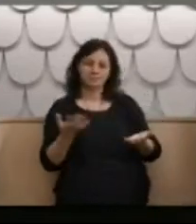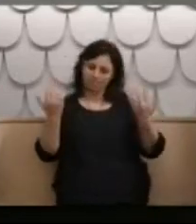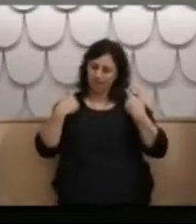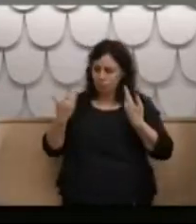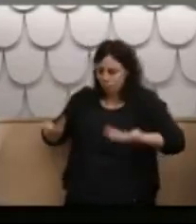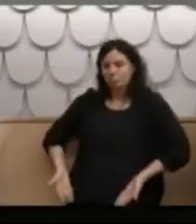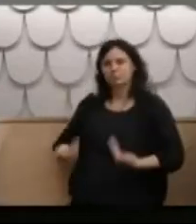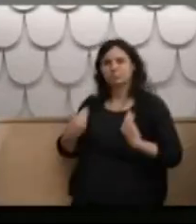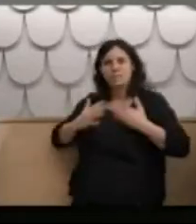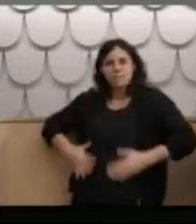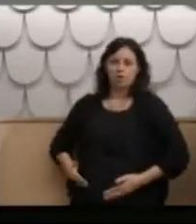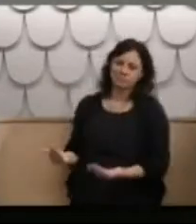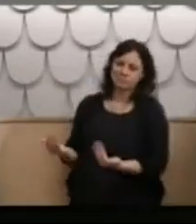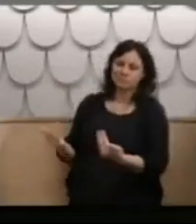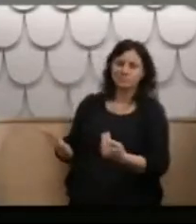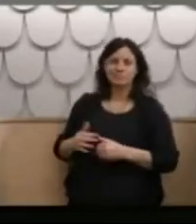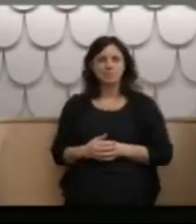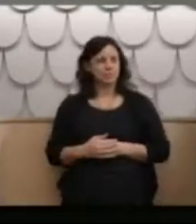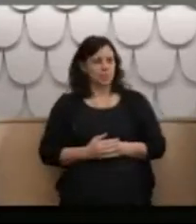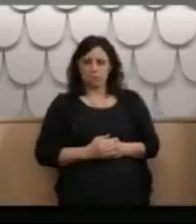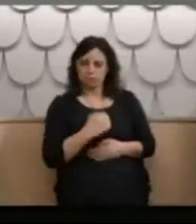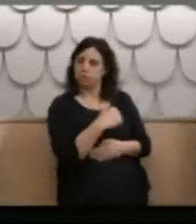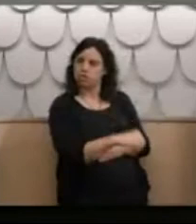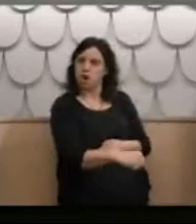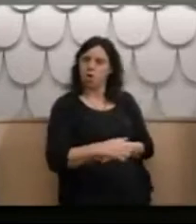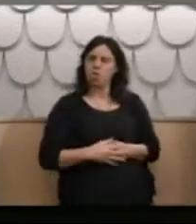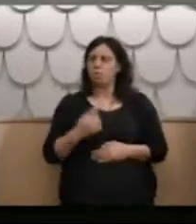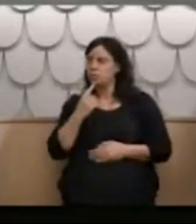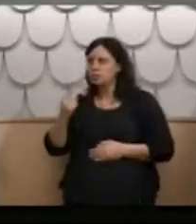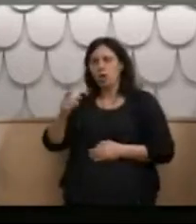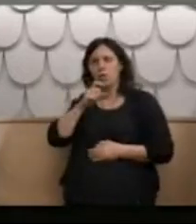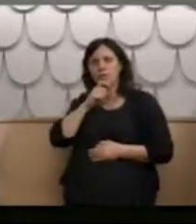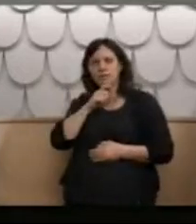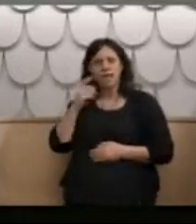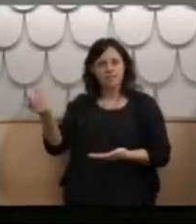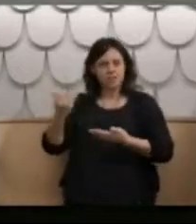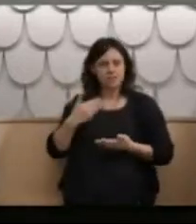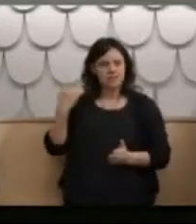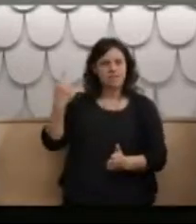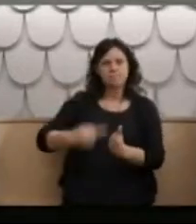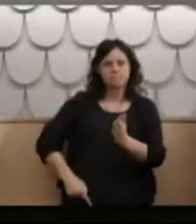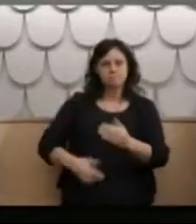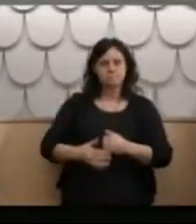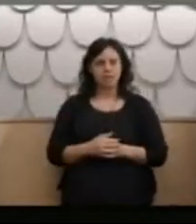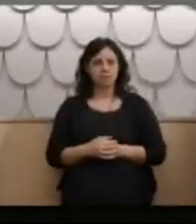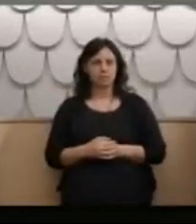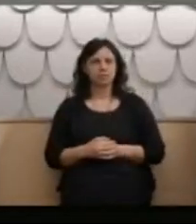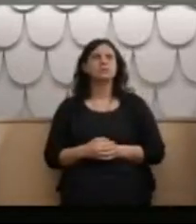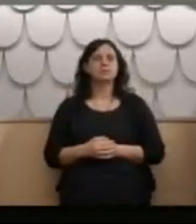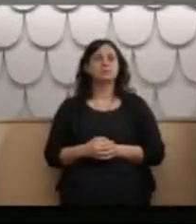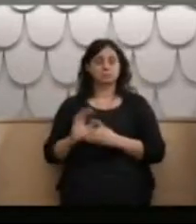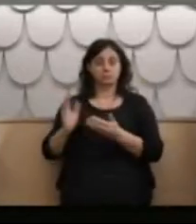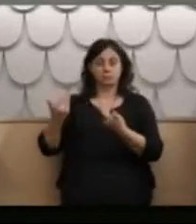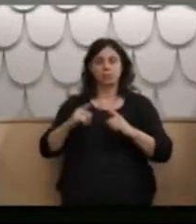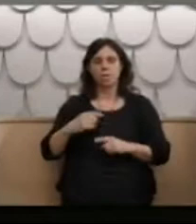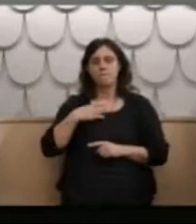him. I wouldn't and told staff. But they punished me for lying by making me have more ect.